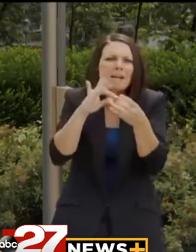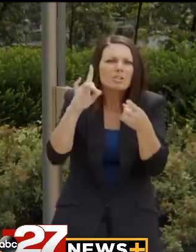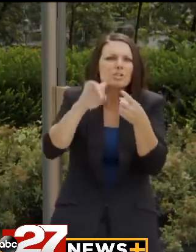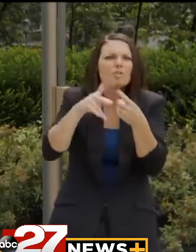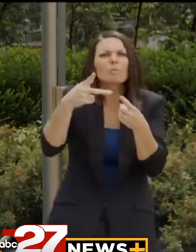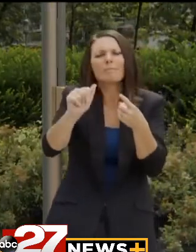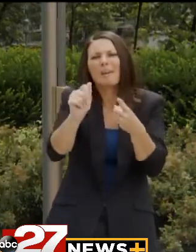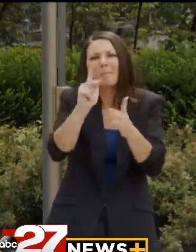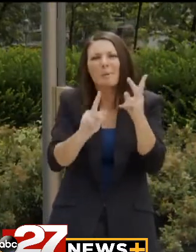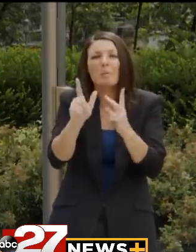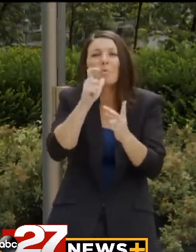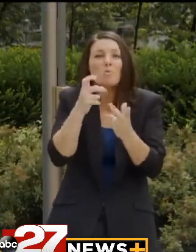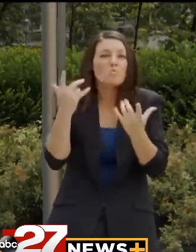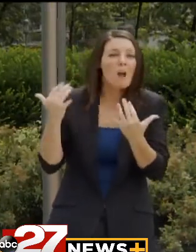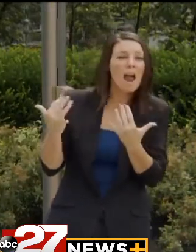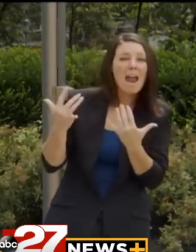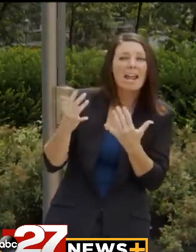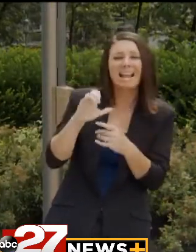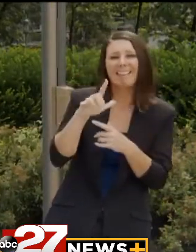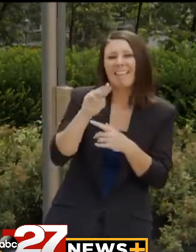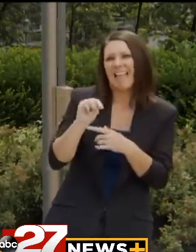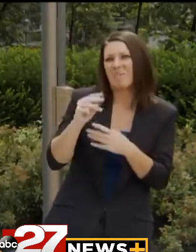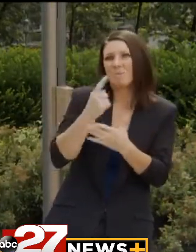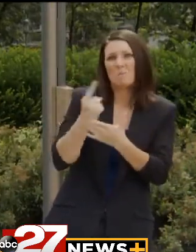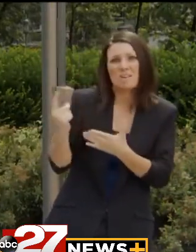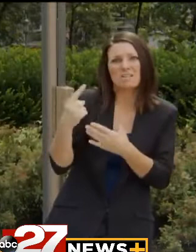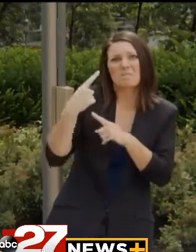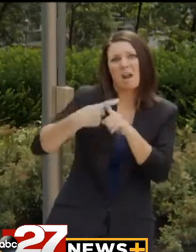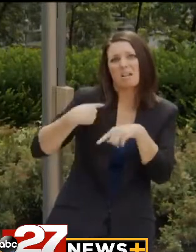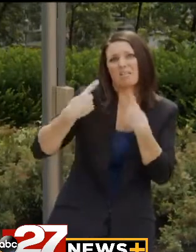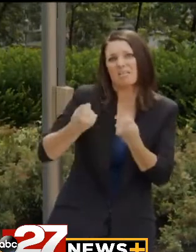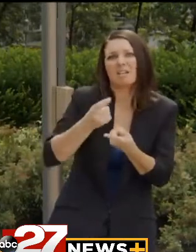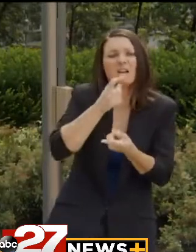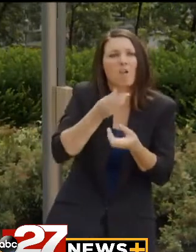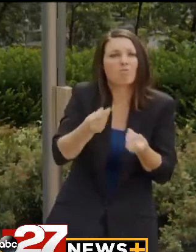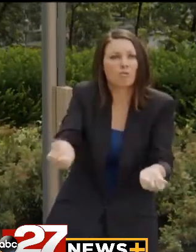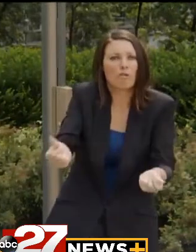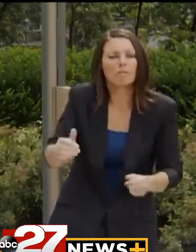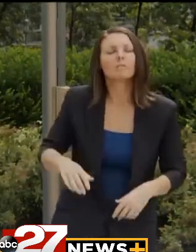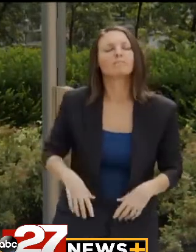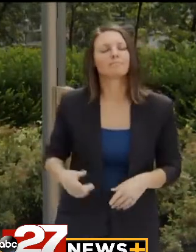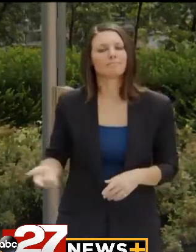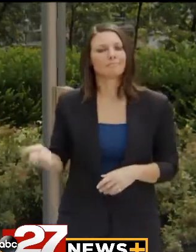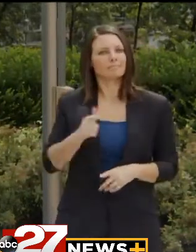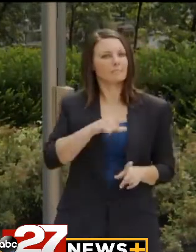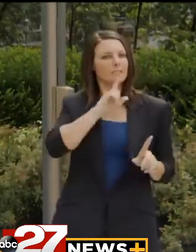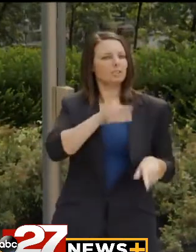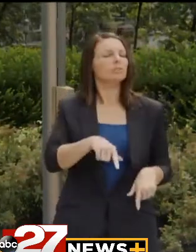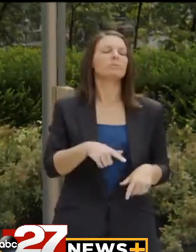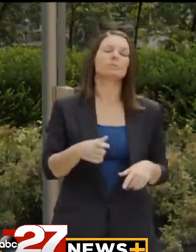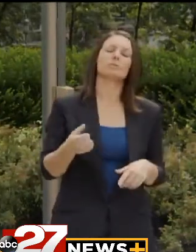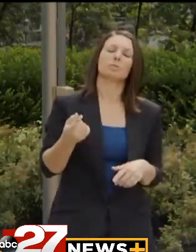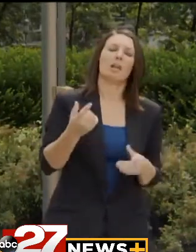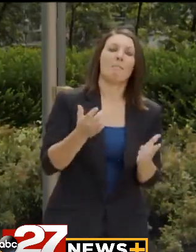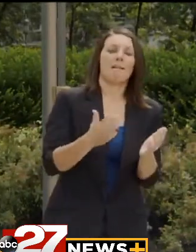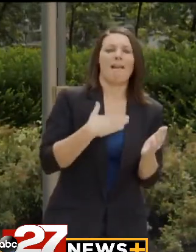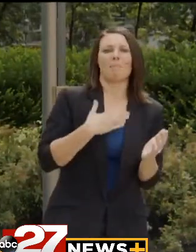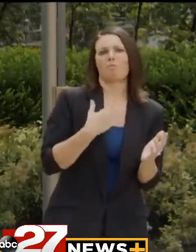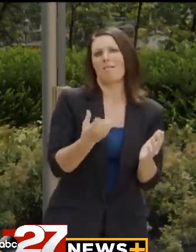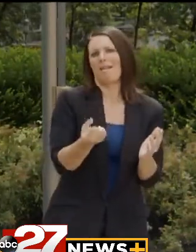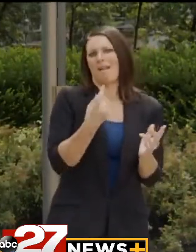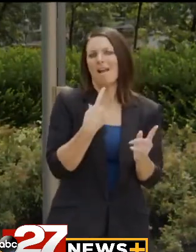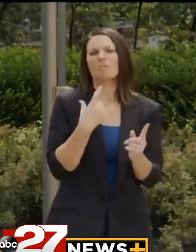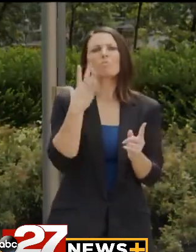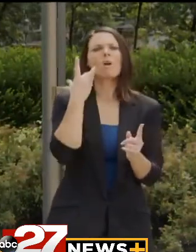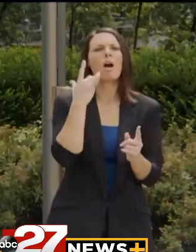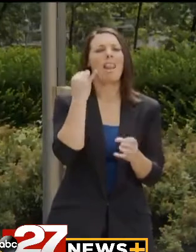waiting on weeks or even months of claims that are not resolved yet? No, I'm glad you asked that question because we've actually made significant progress, I believe,